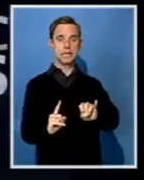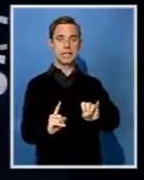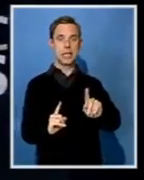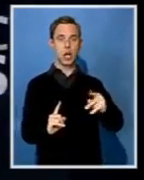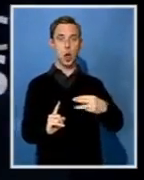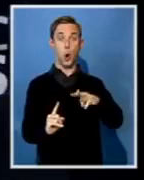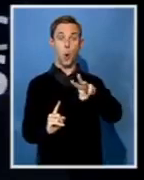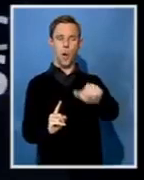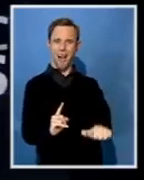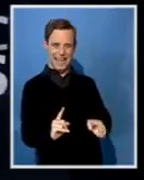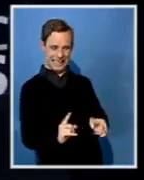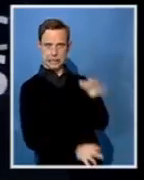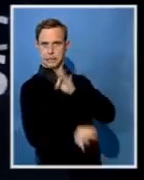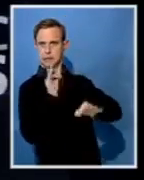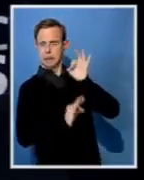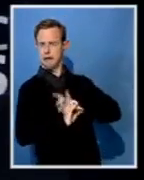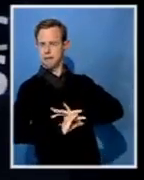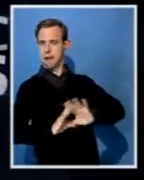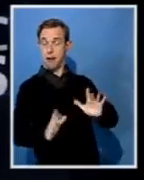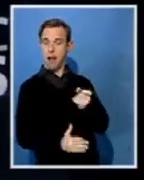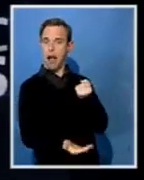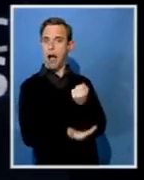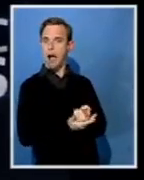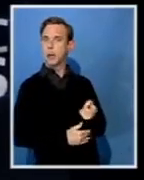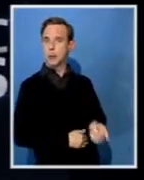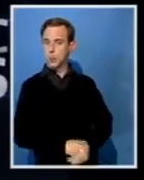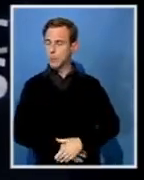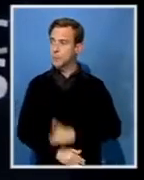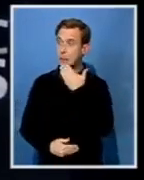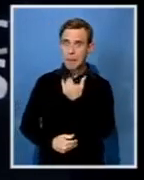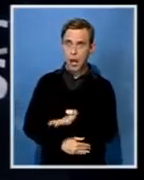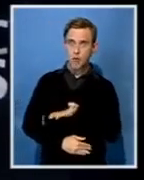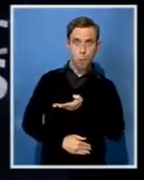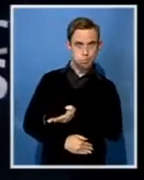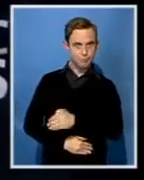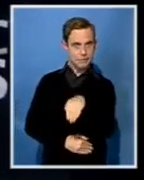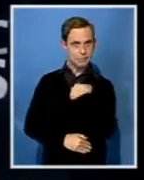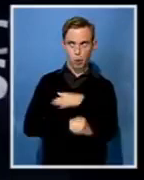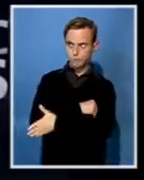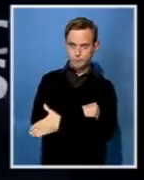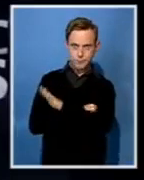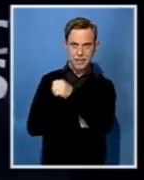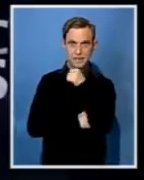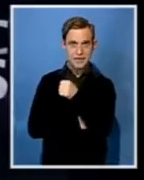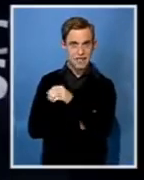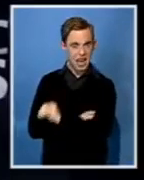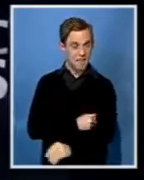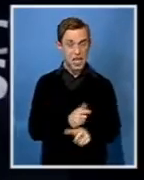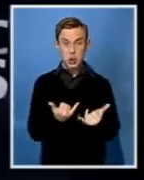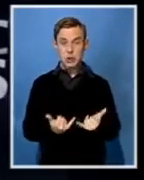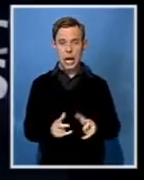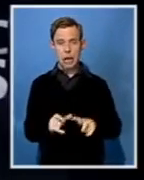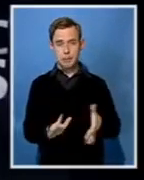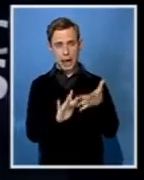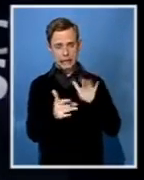for joining us. So, social media has been a buzz throughout the day today with images of tanks apparently going